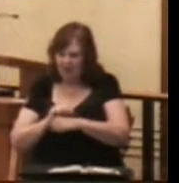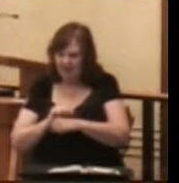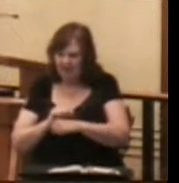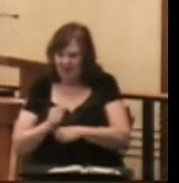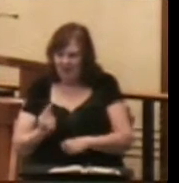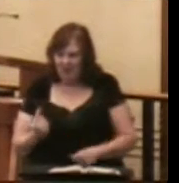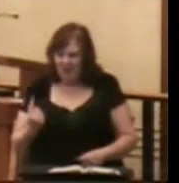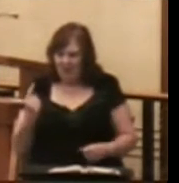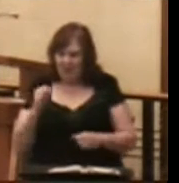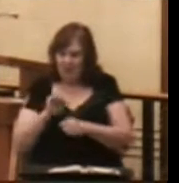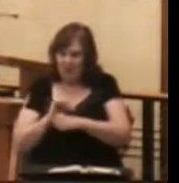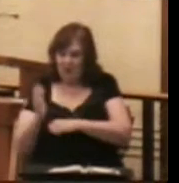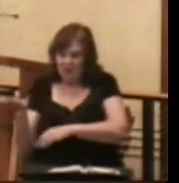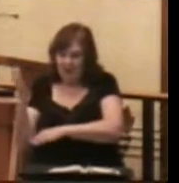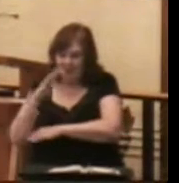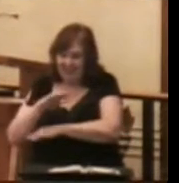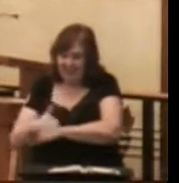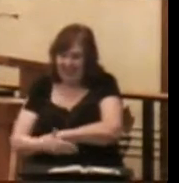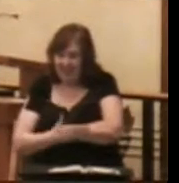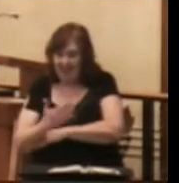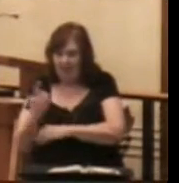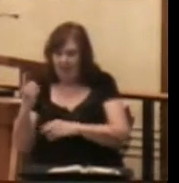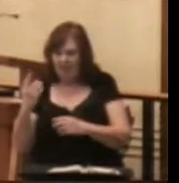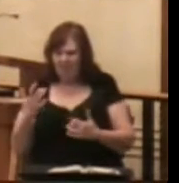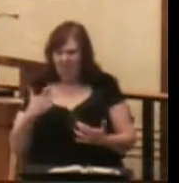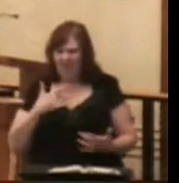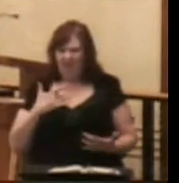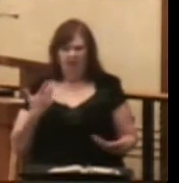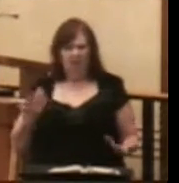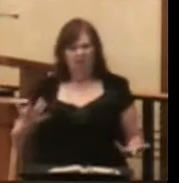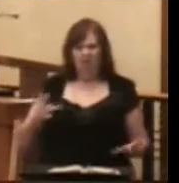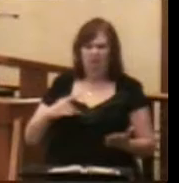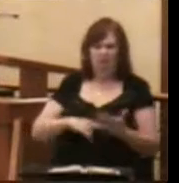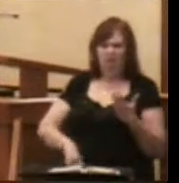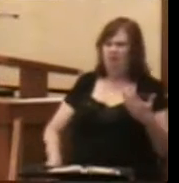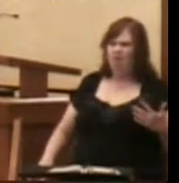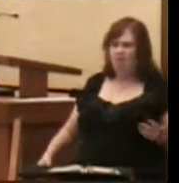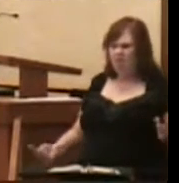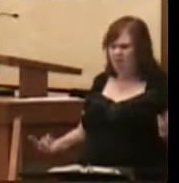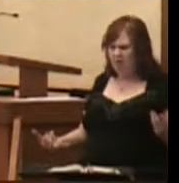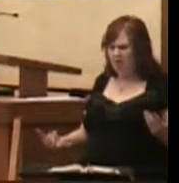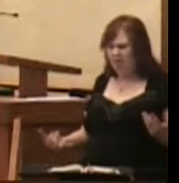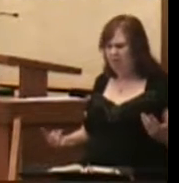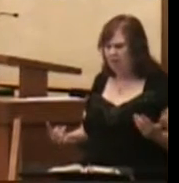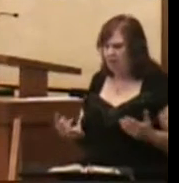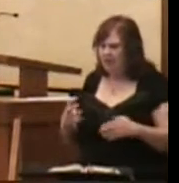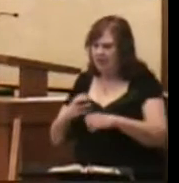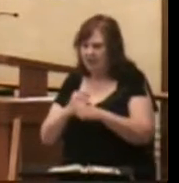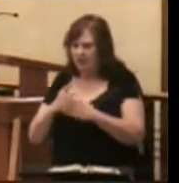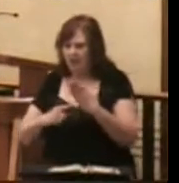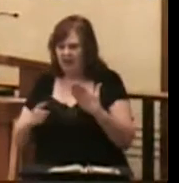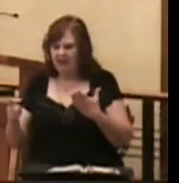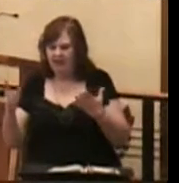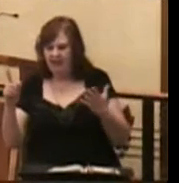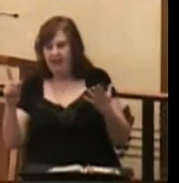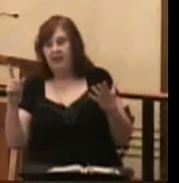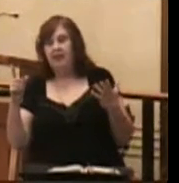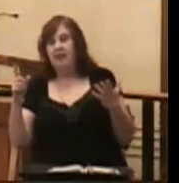has worked the whole day, one might feel cheated, but they are getting exactly what they deserve.